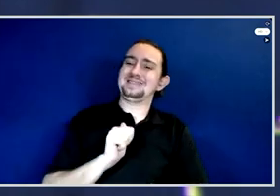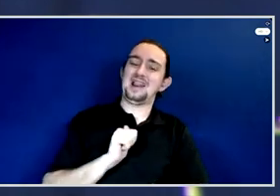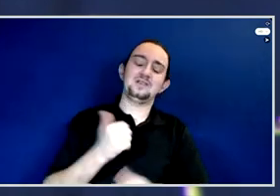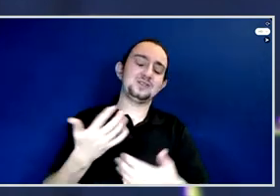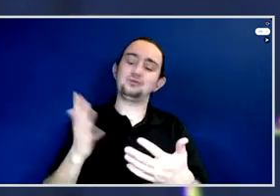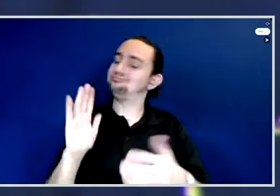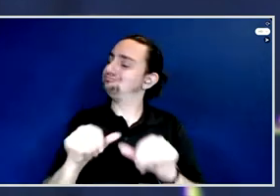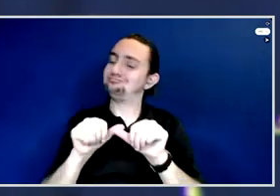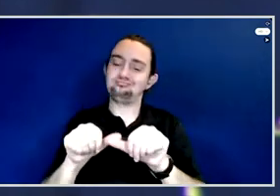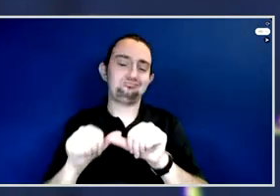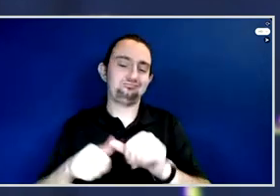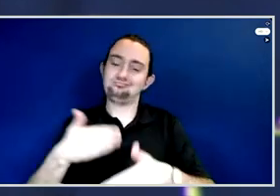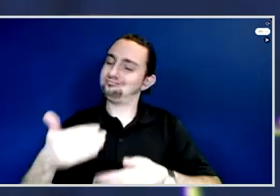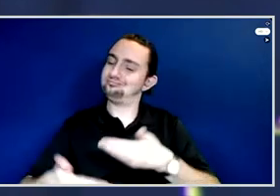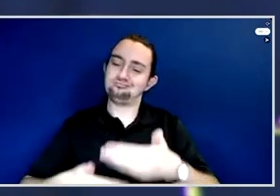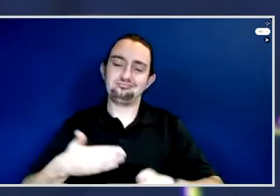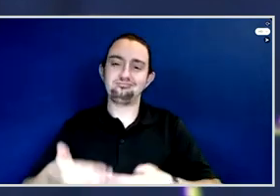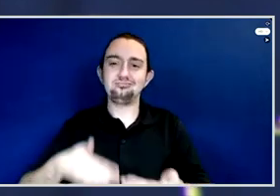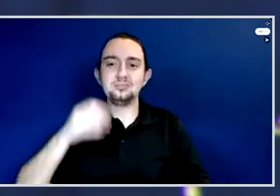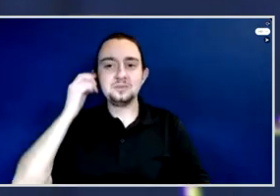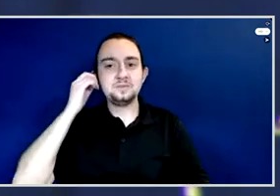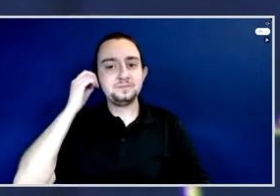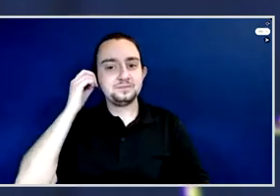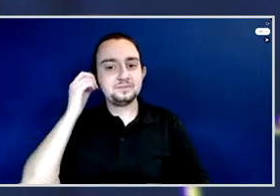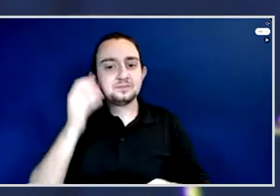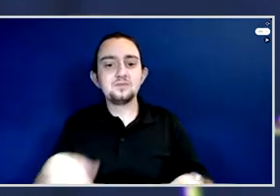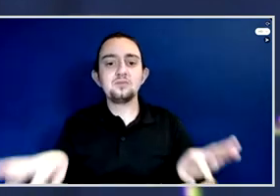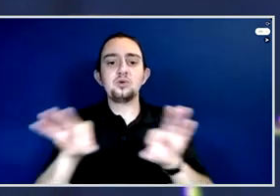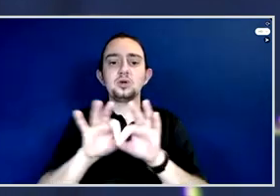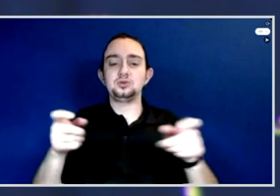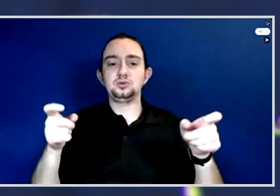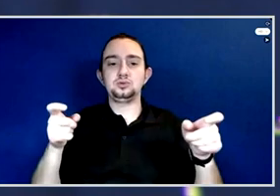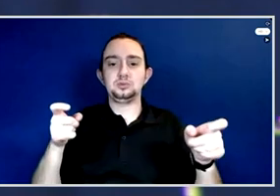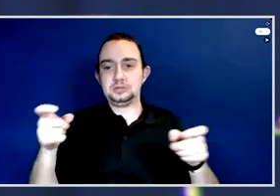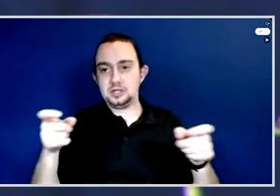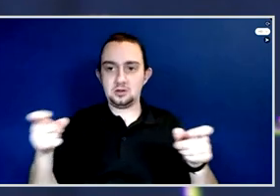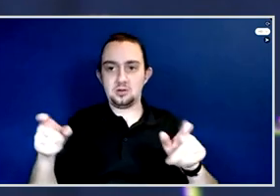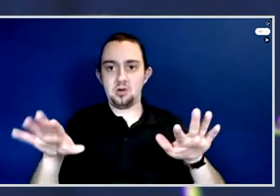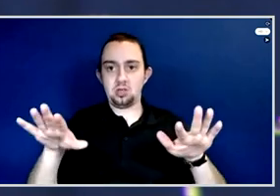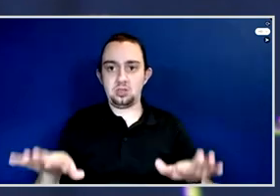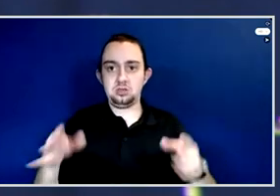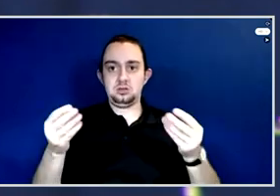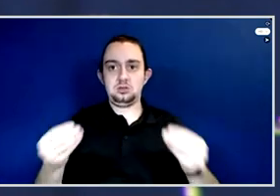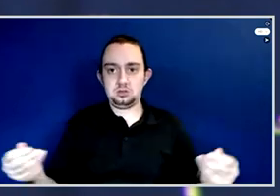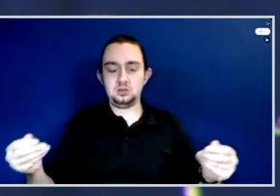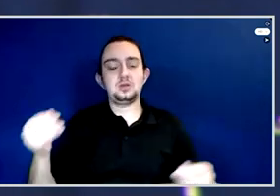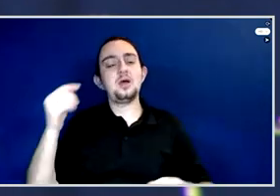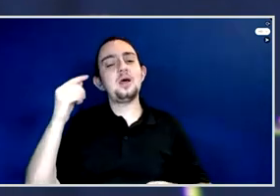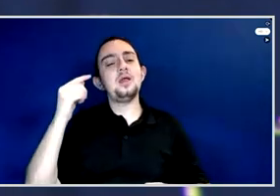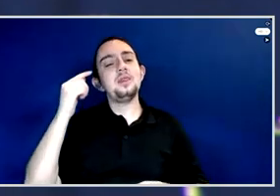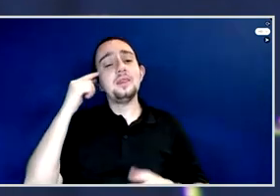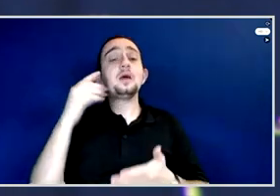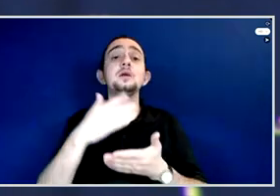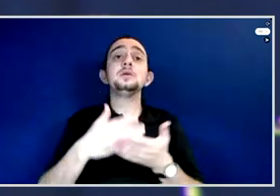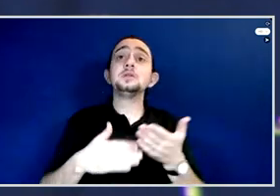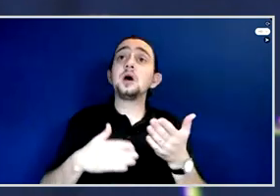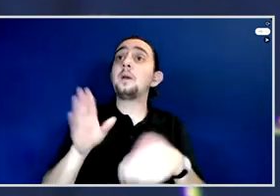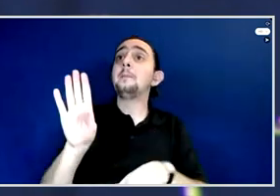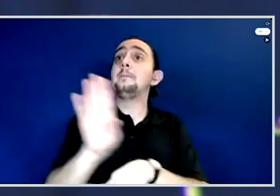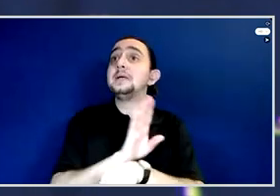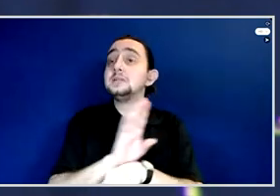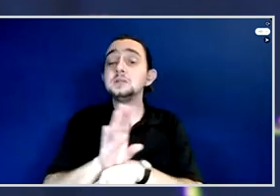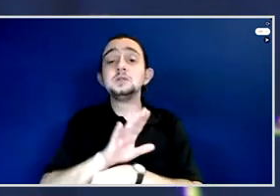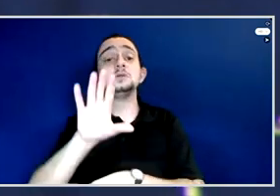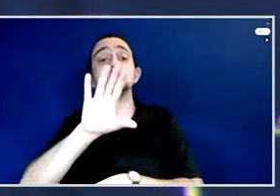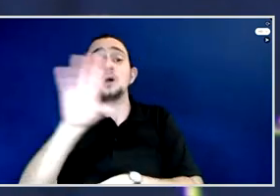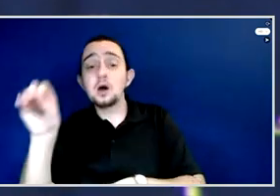So we need to deal with it. I think there has been institutions, there are legal frameworks that have